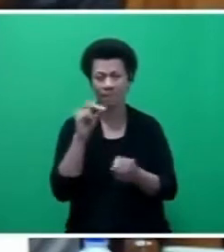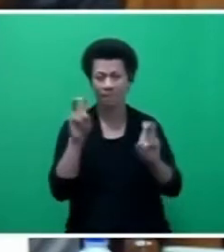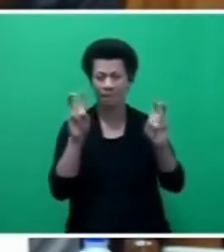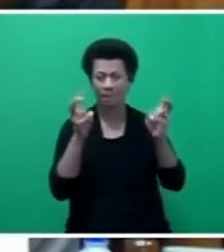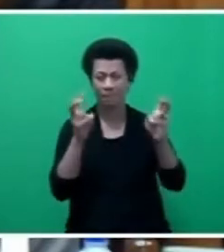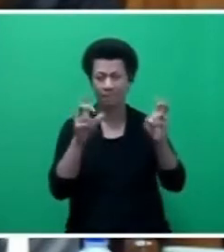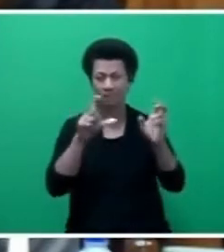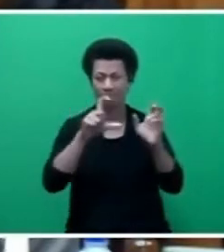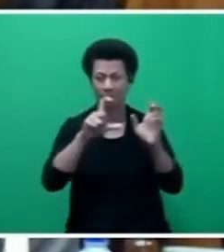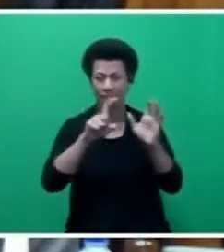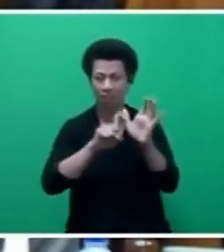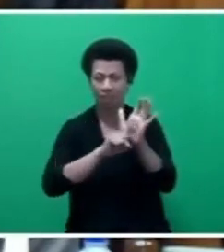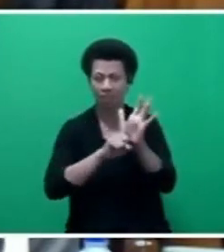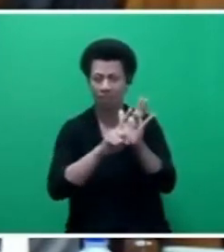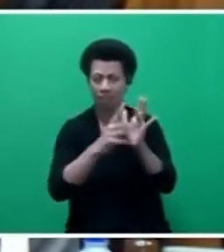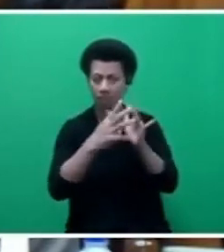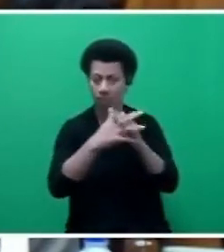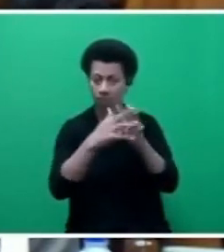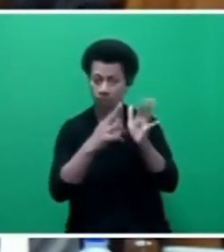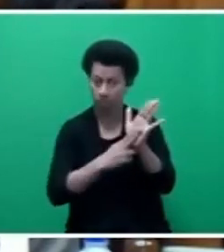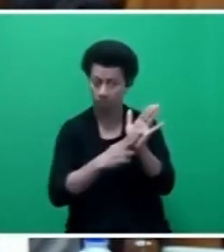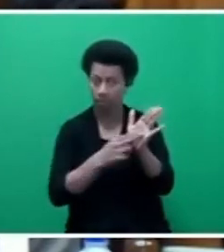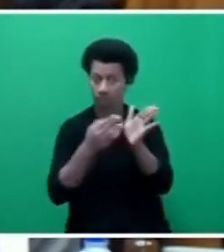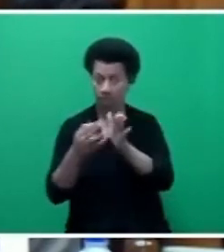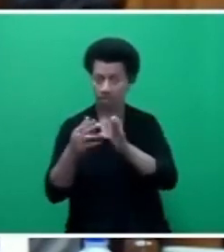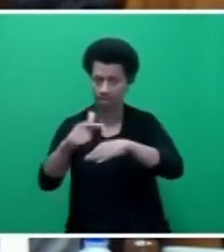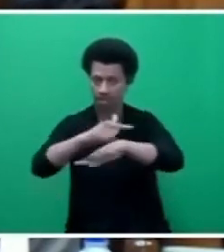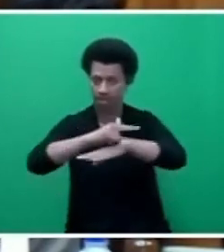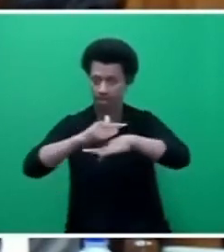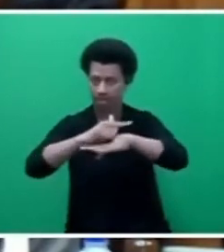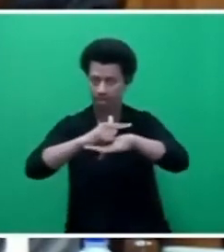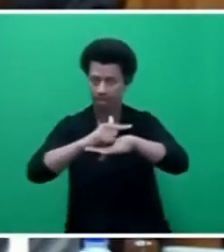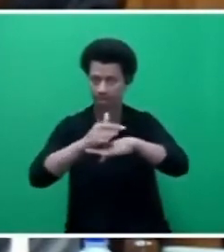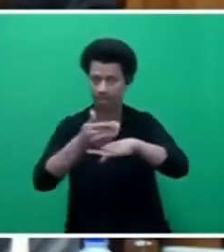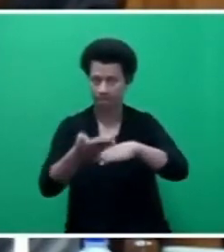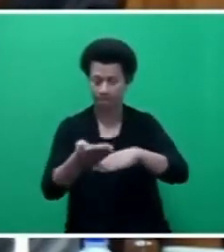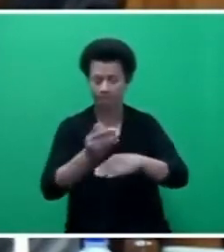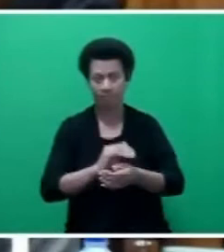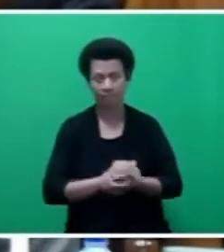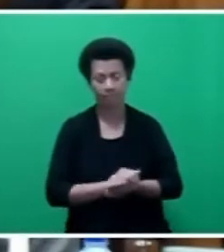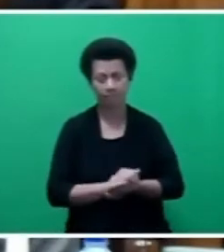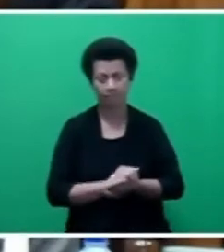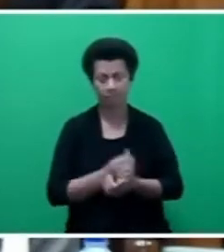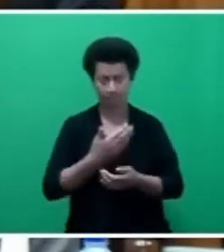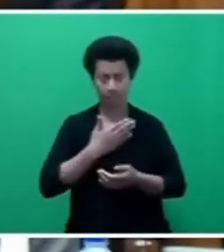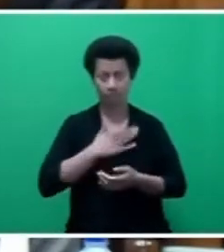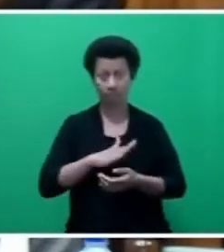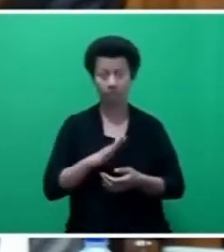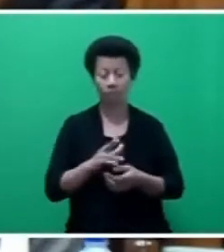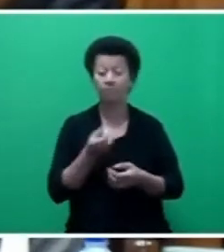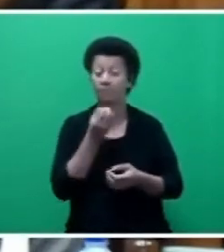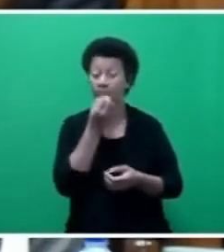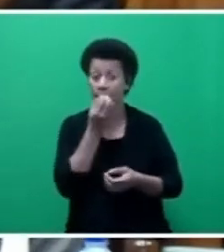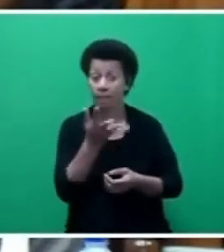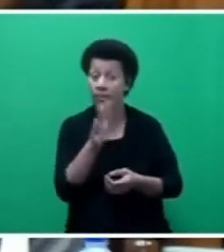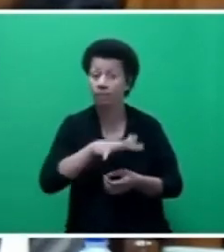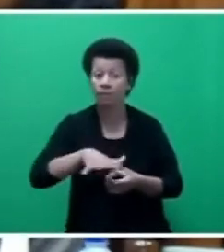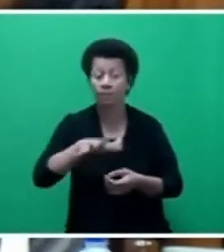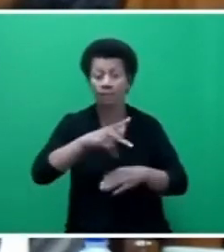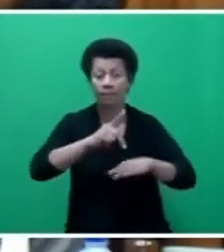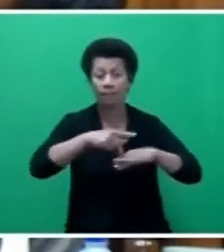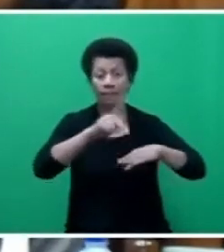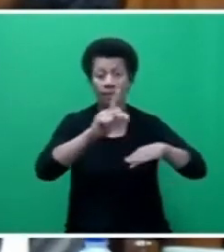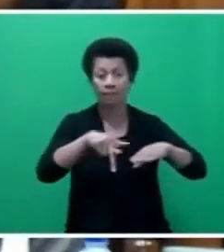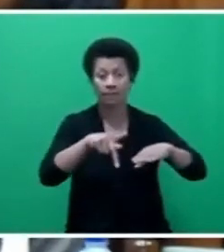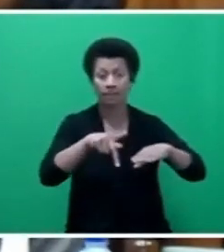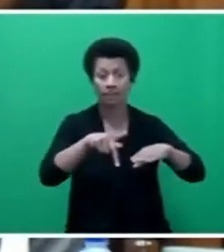with those introductory remarks, Mr. Speaker, sir, I'd like to just end there, but essentially to highlight to all members of Parliament that this will, in fact,